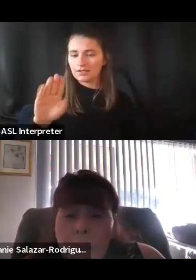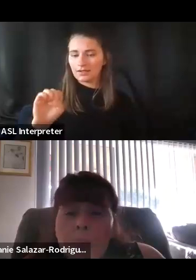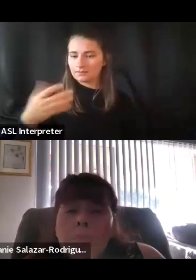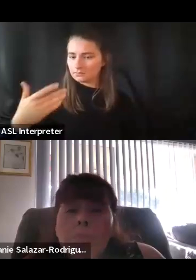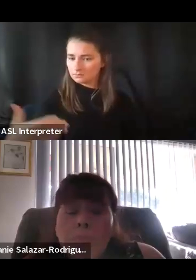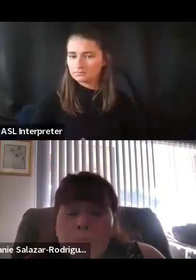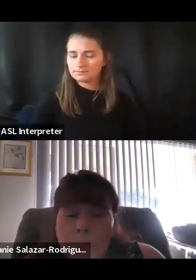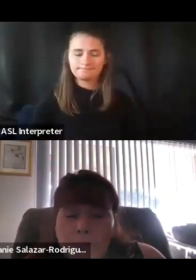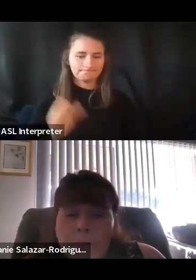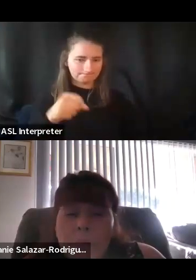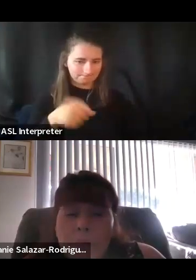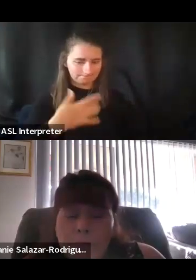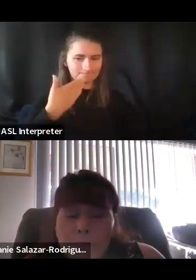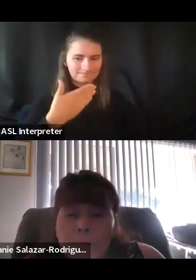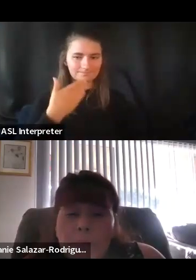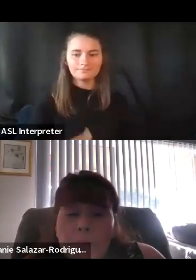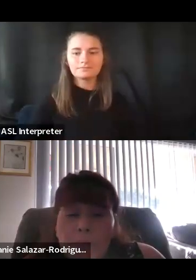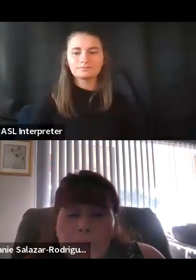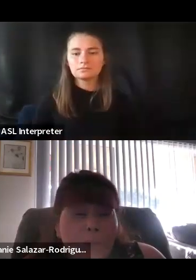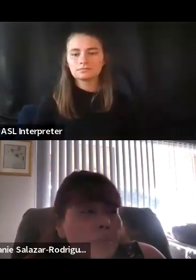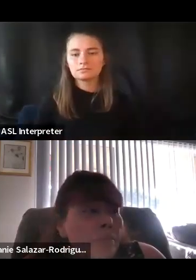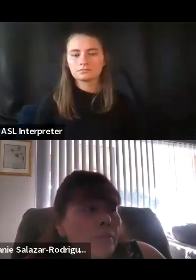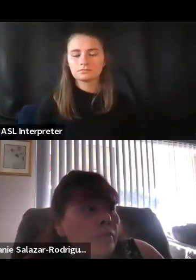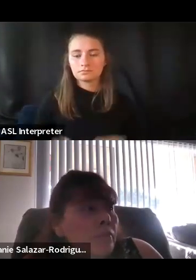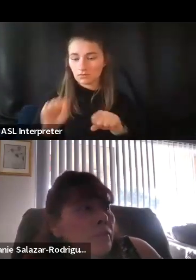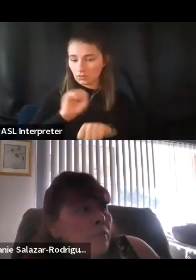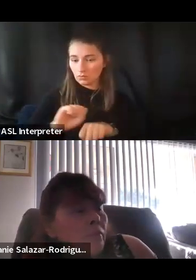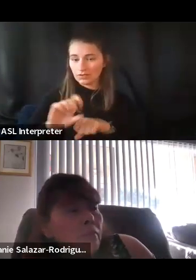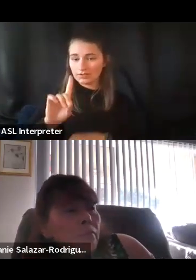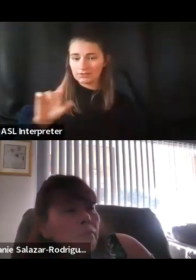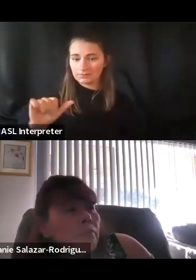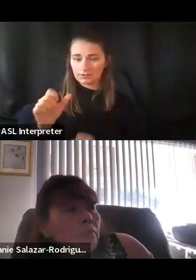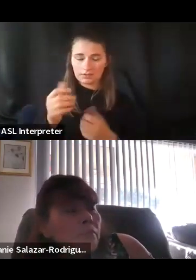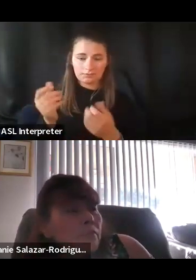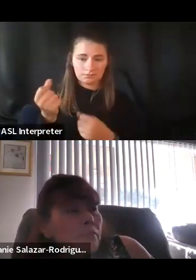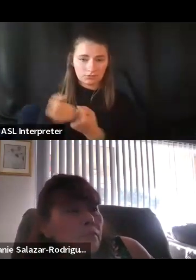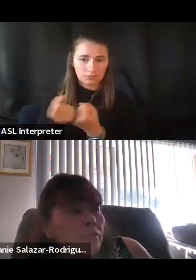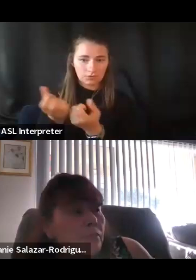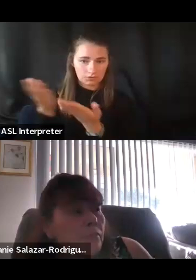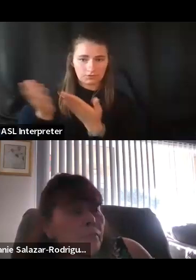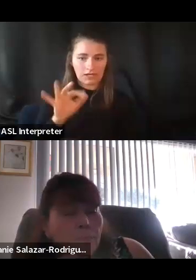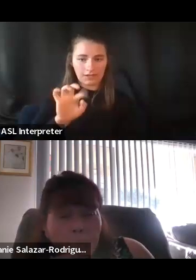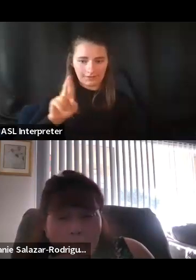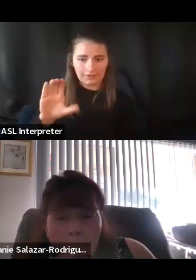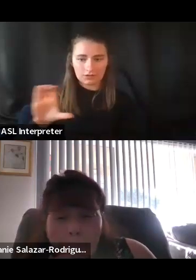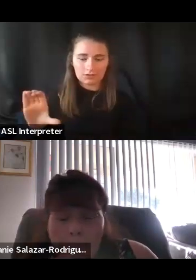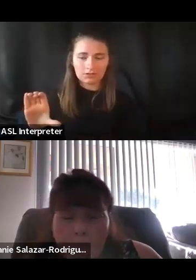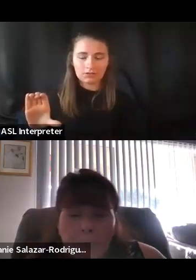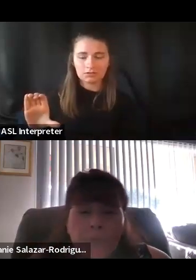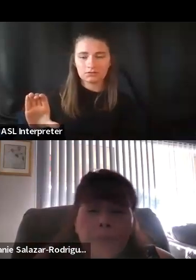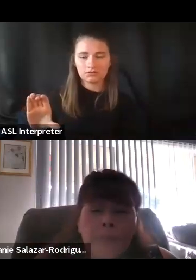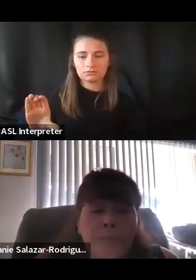Yes, thank you. So, you know, working in disability support services at Front Range Community College is